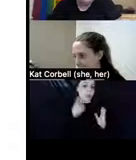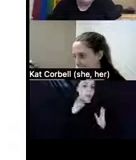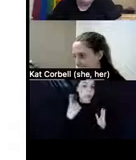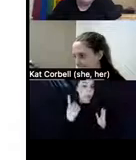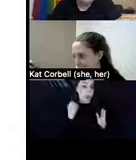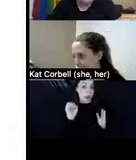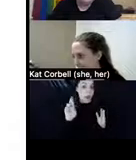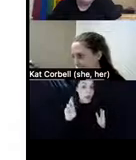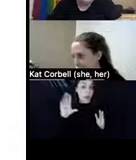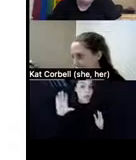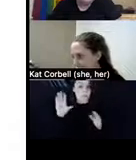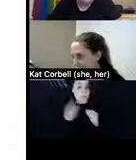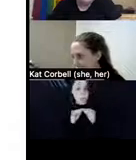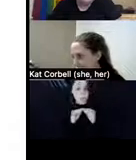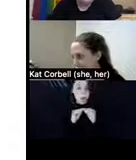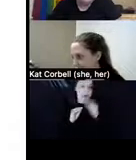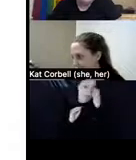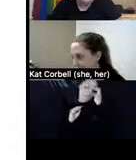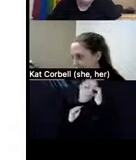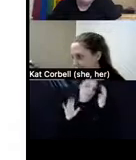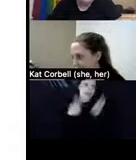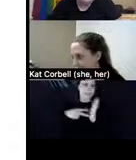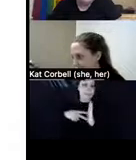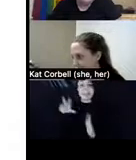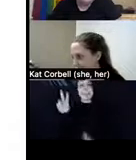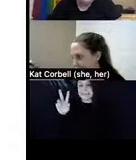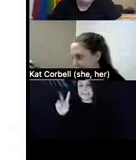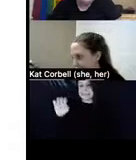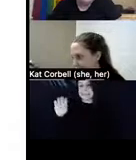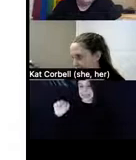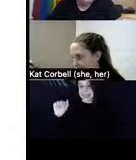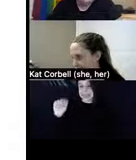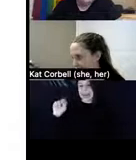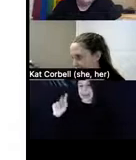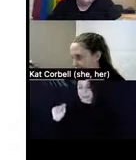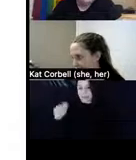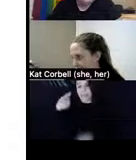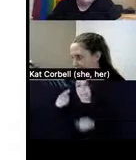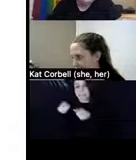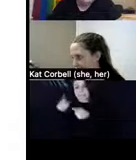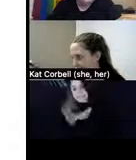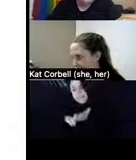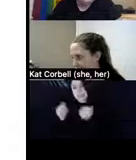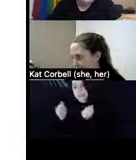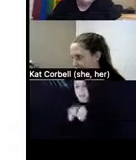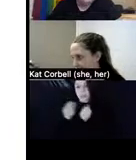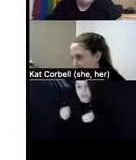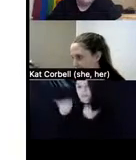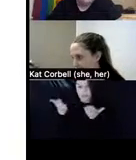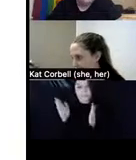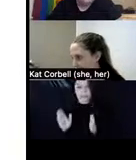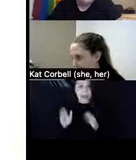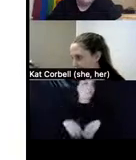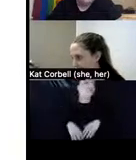sublease or an occupancy agreement with the provider. Uh, a third is a roommate shares. In some cases,